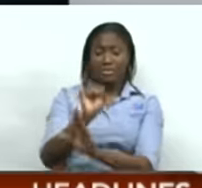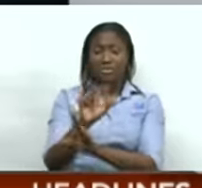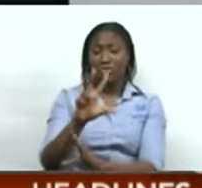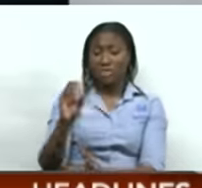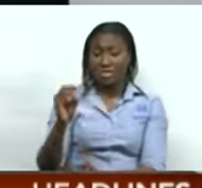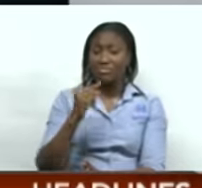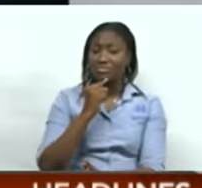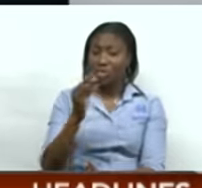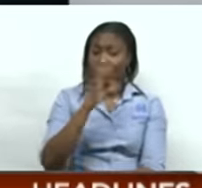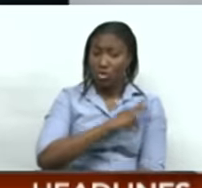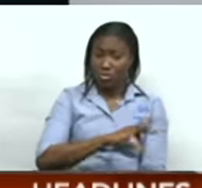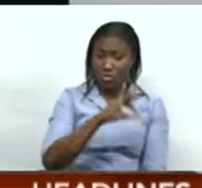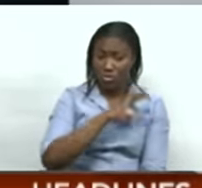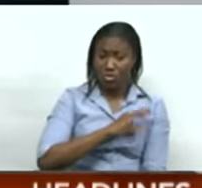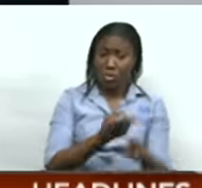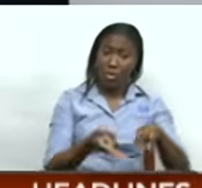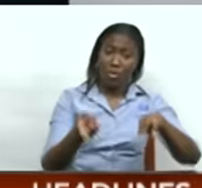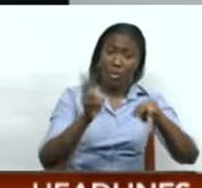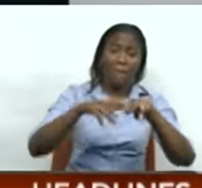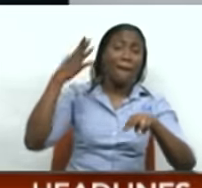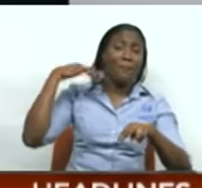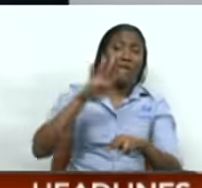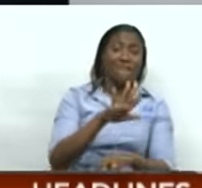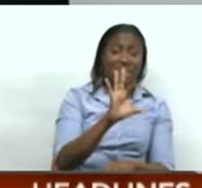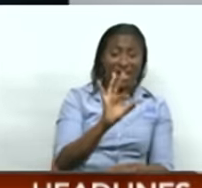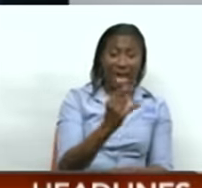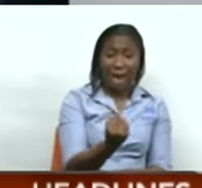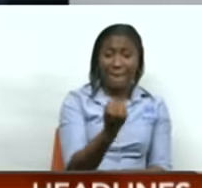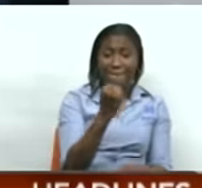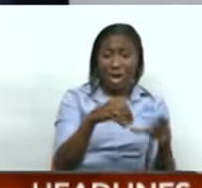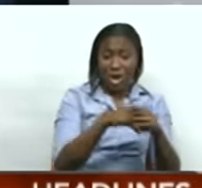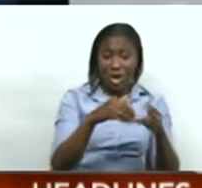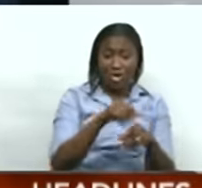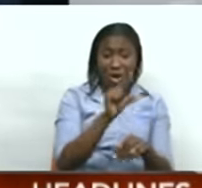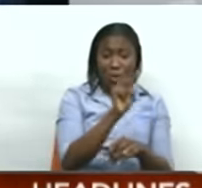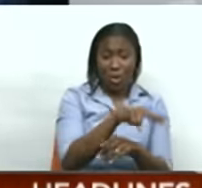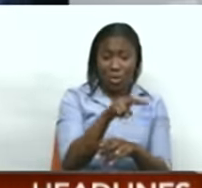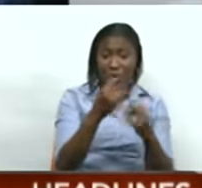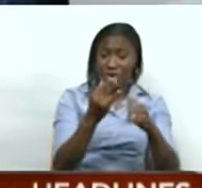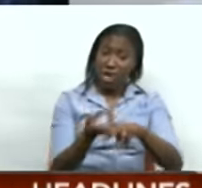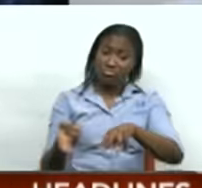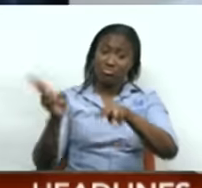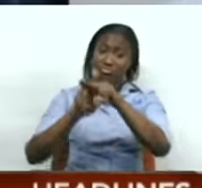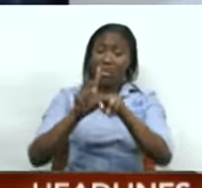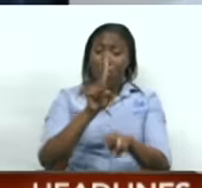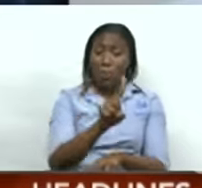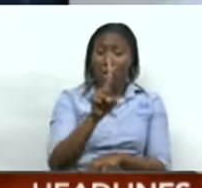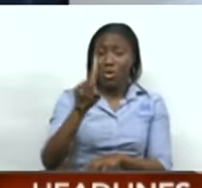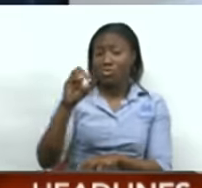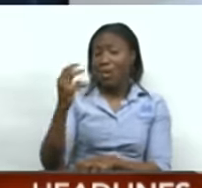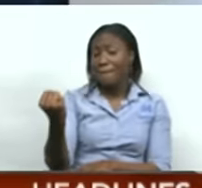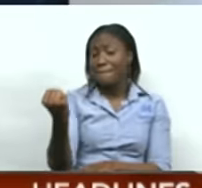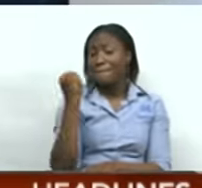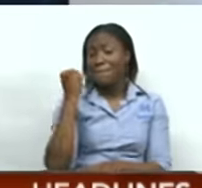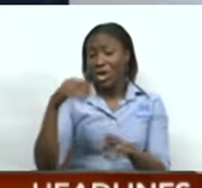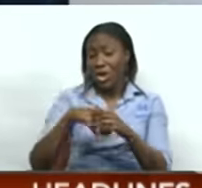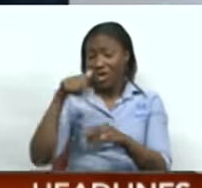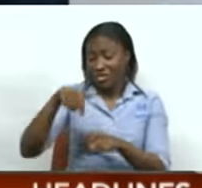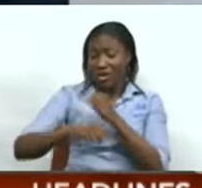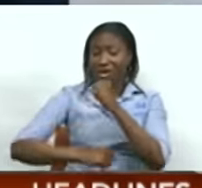profit also increased from $59 million in 2022 to $110 million in 2023,